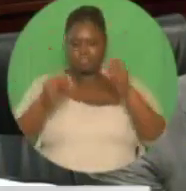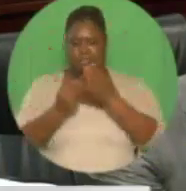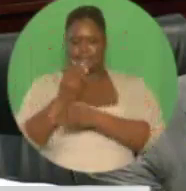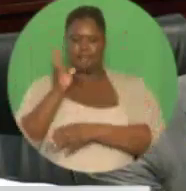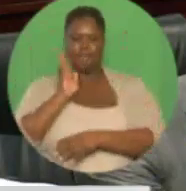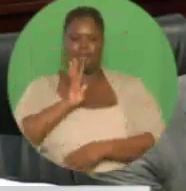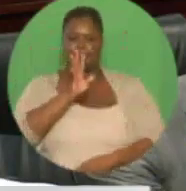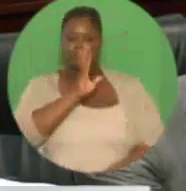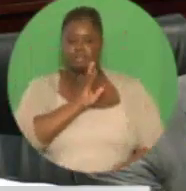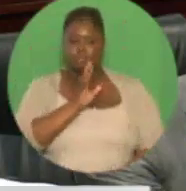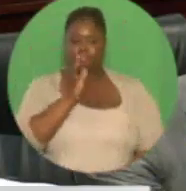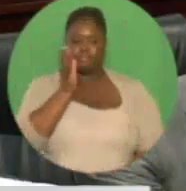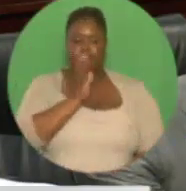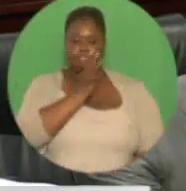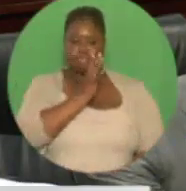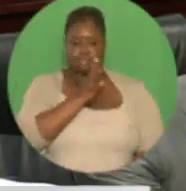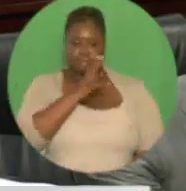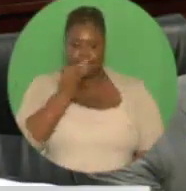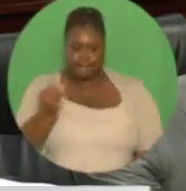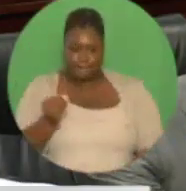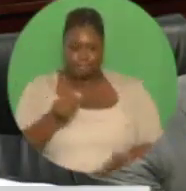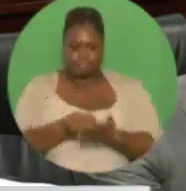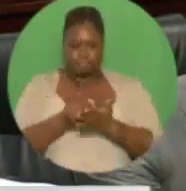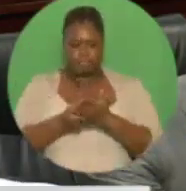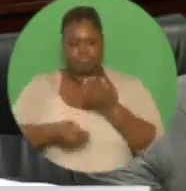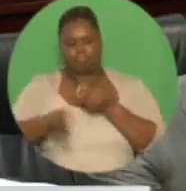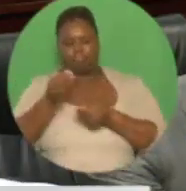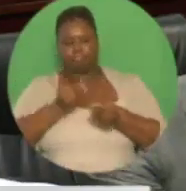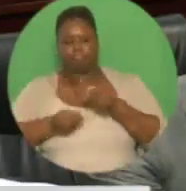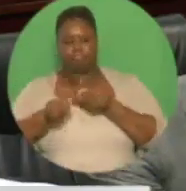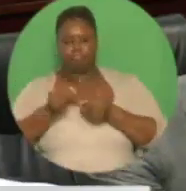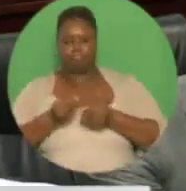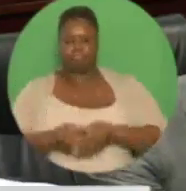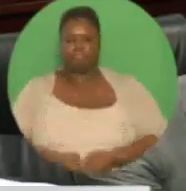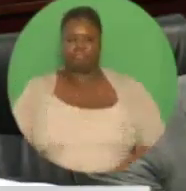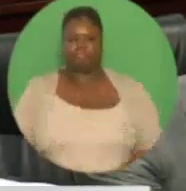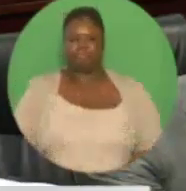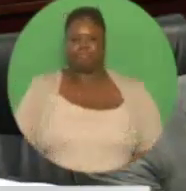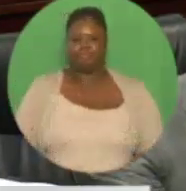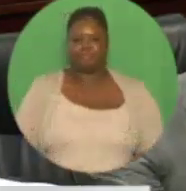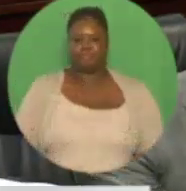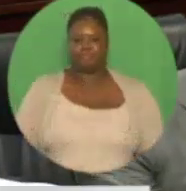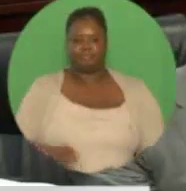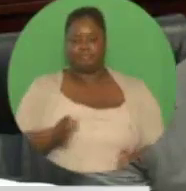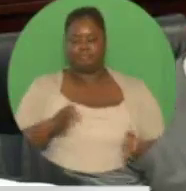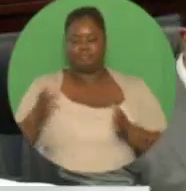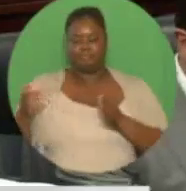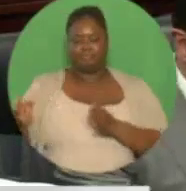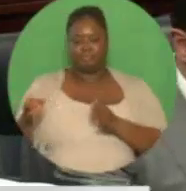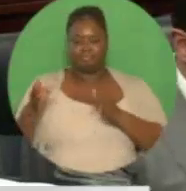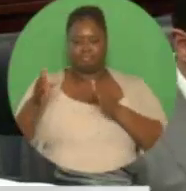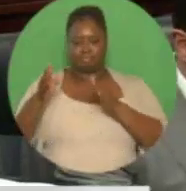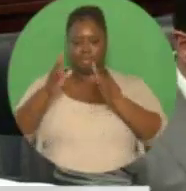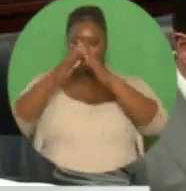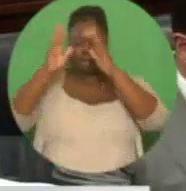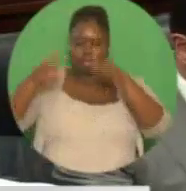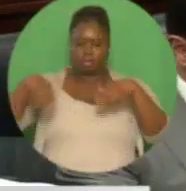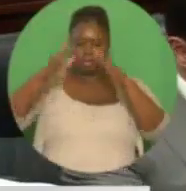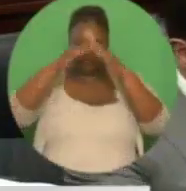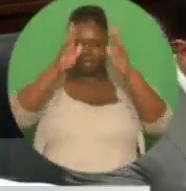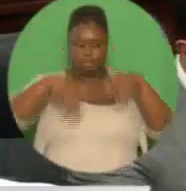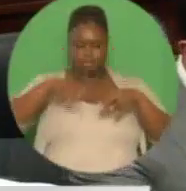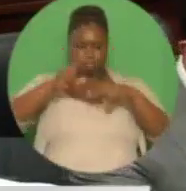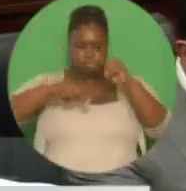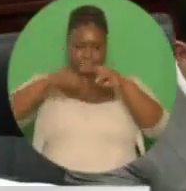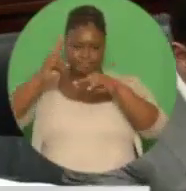the National Agricultural Marketing and Development Corporation. The Housing Construction Incentive Program. Through the